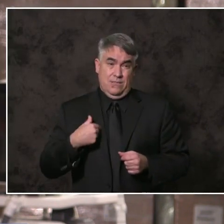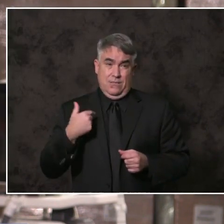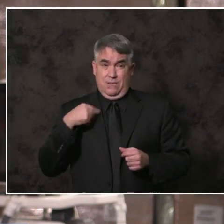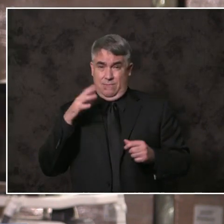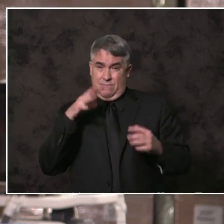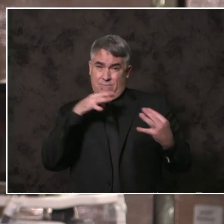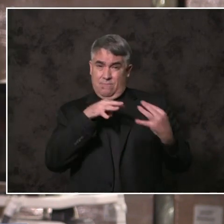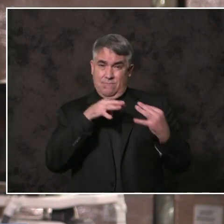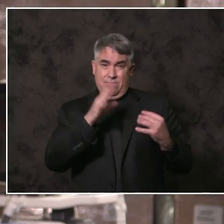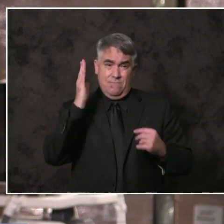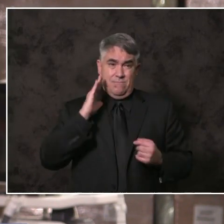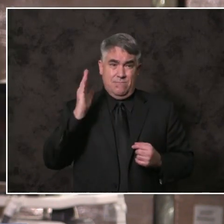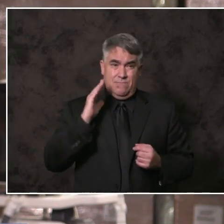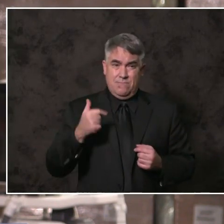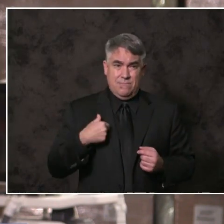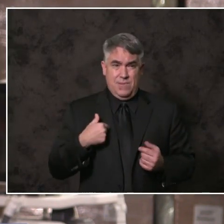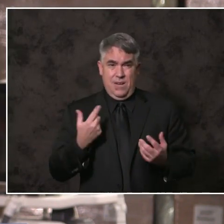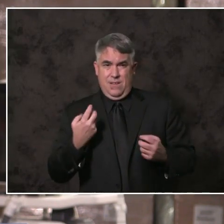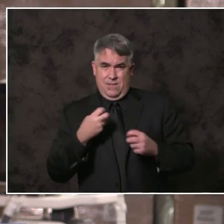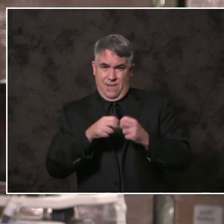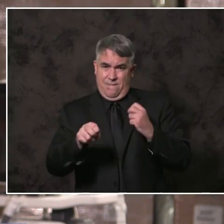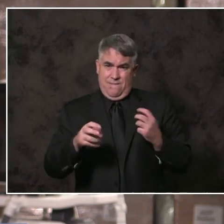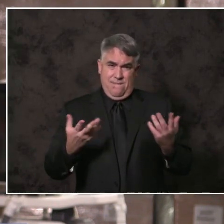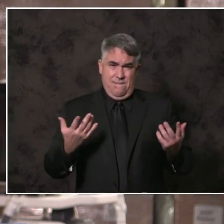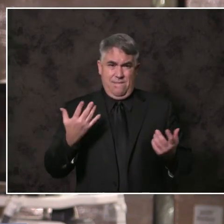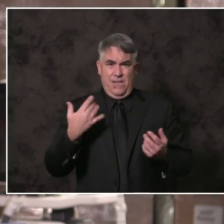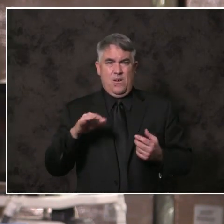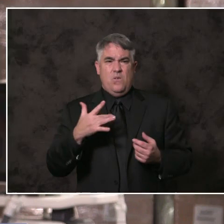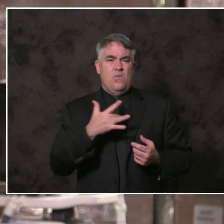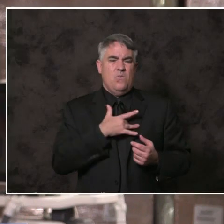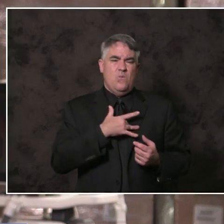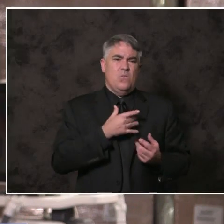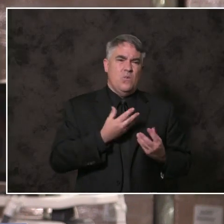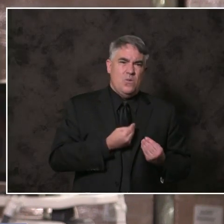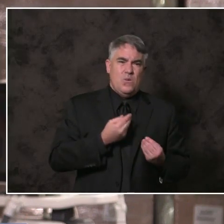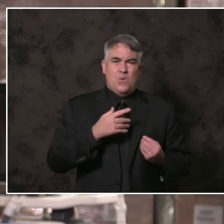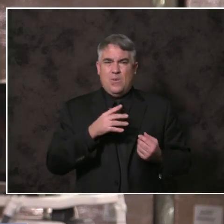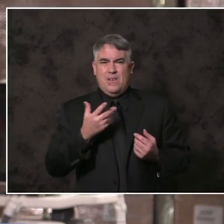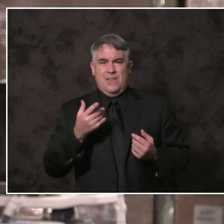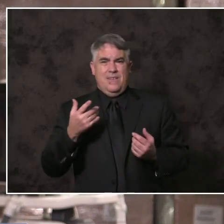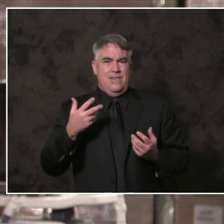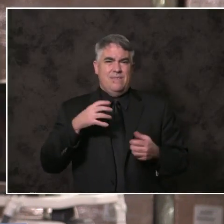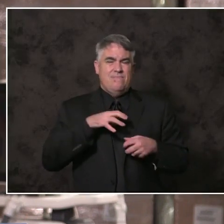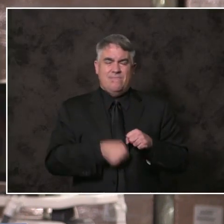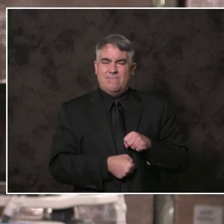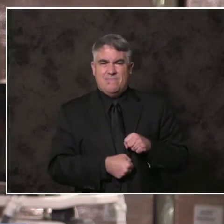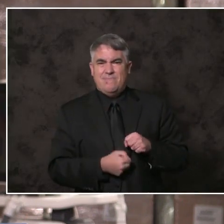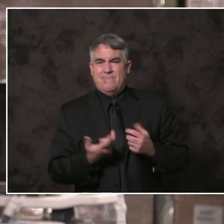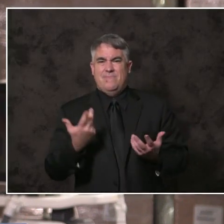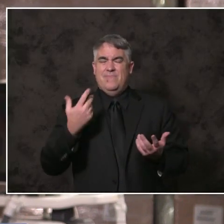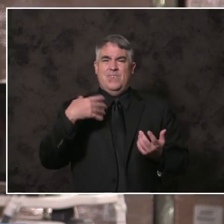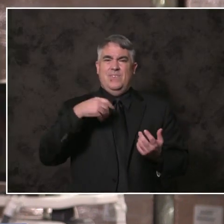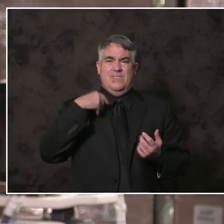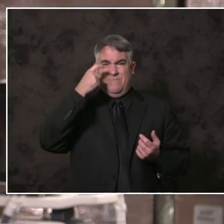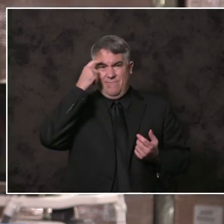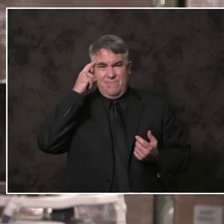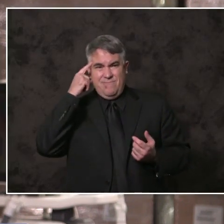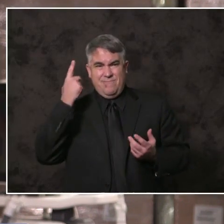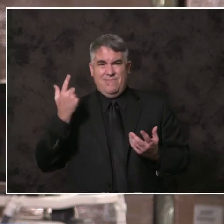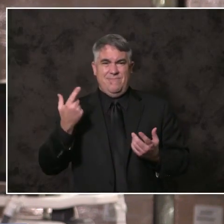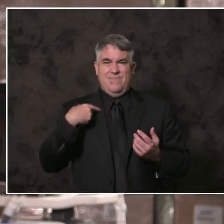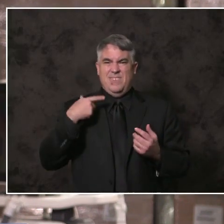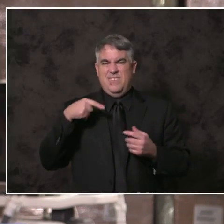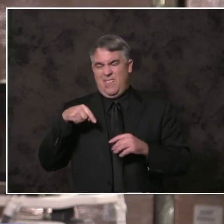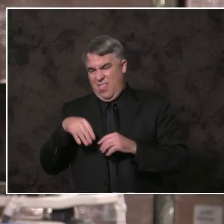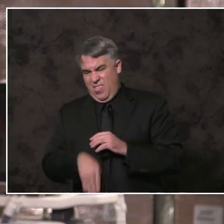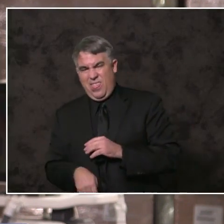difficult, full of grief, heartaches, progress, and setbacks, ups and downs. But when I was there, every day we got